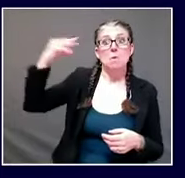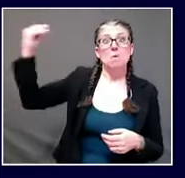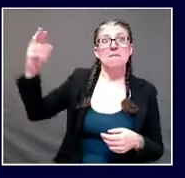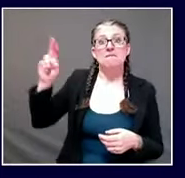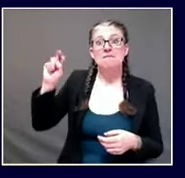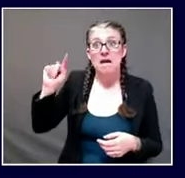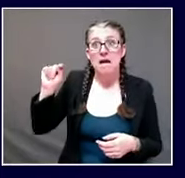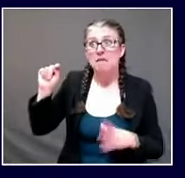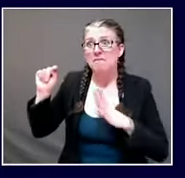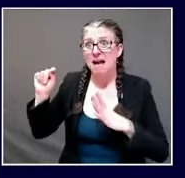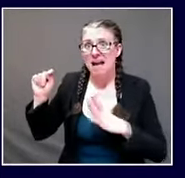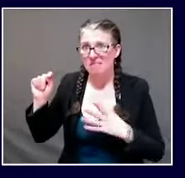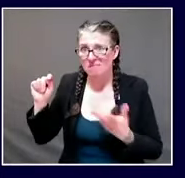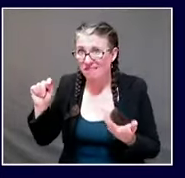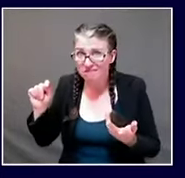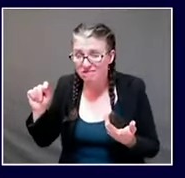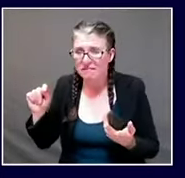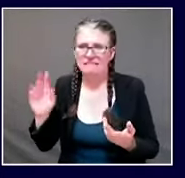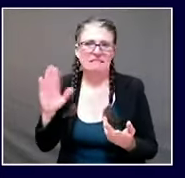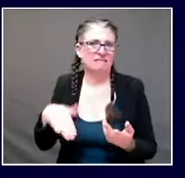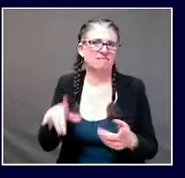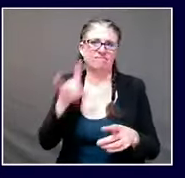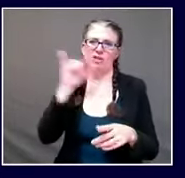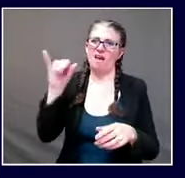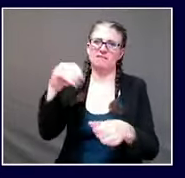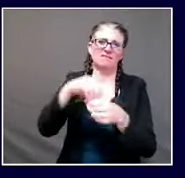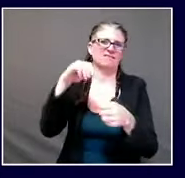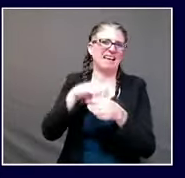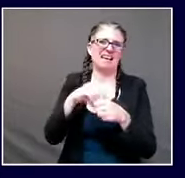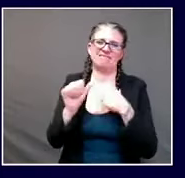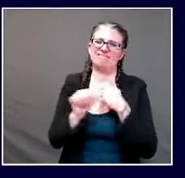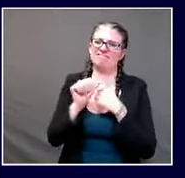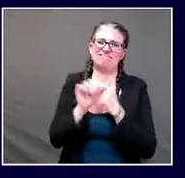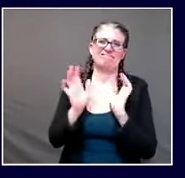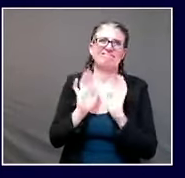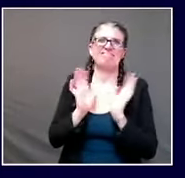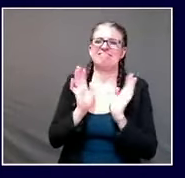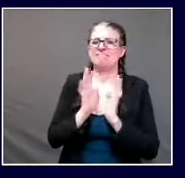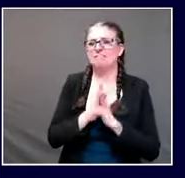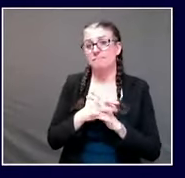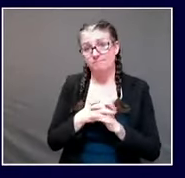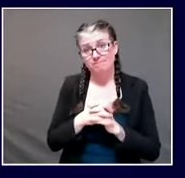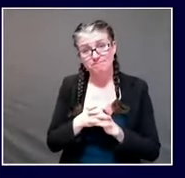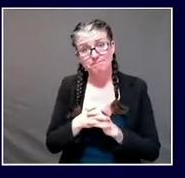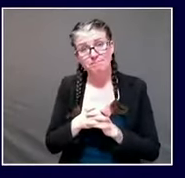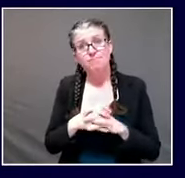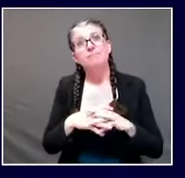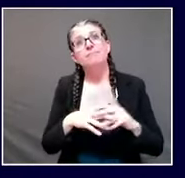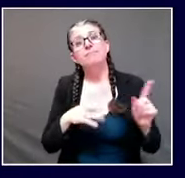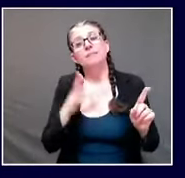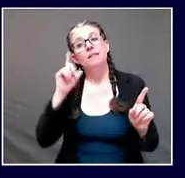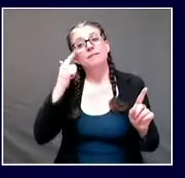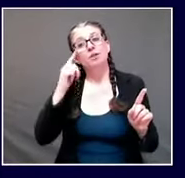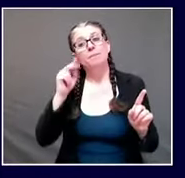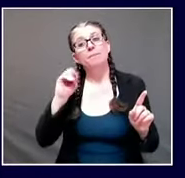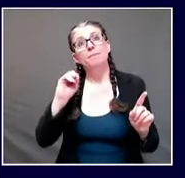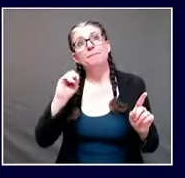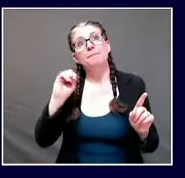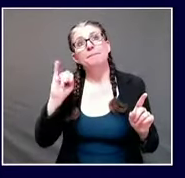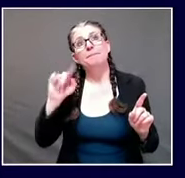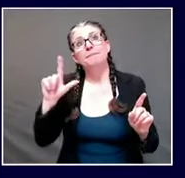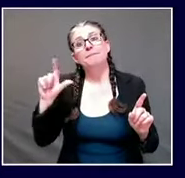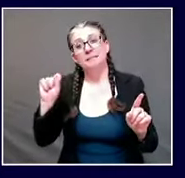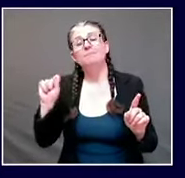have occasional discussions with premier higgs and premier king and others across the border and the advantage one